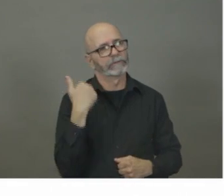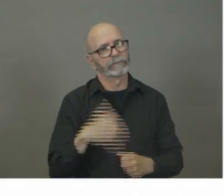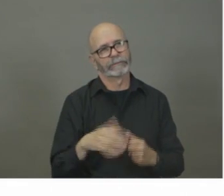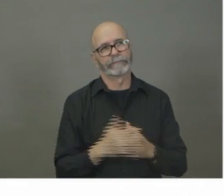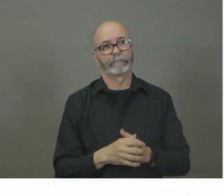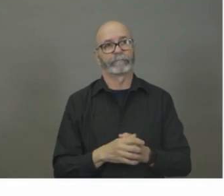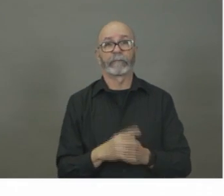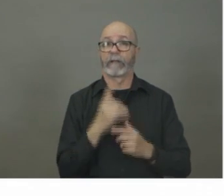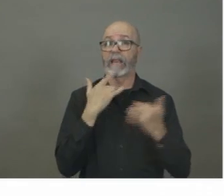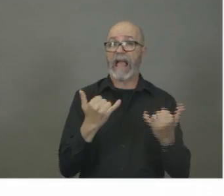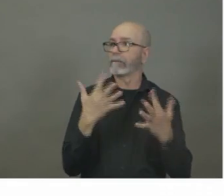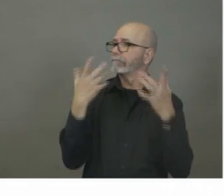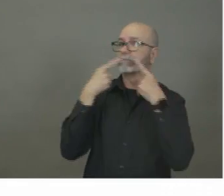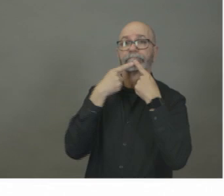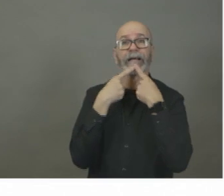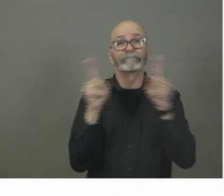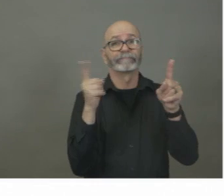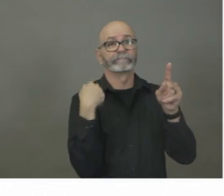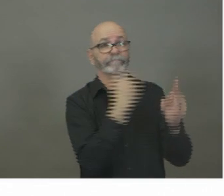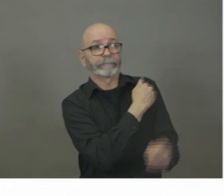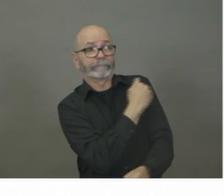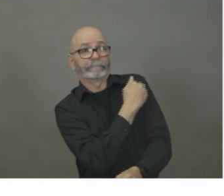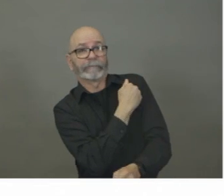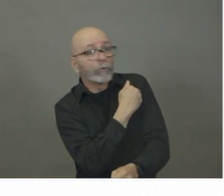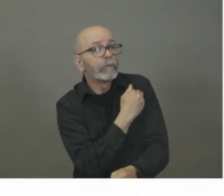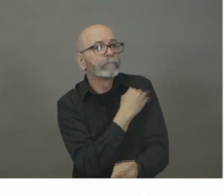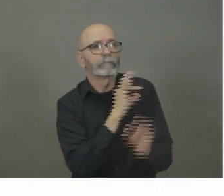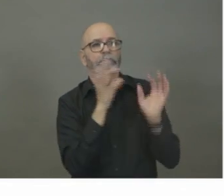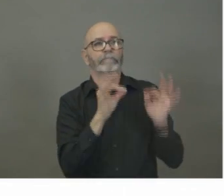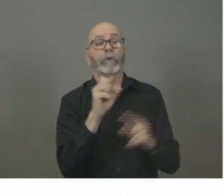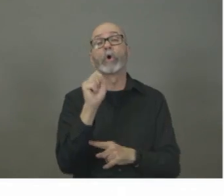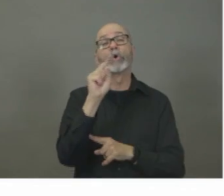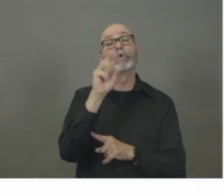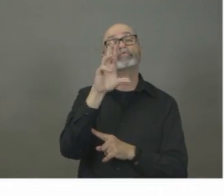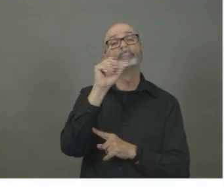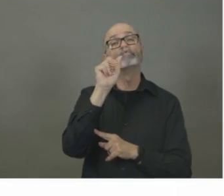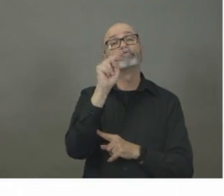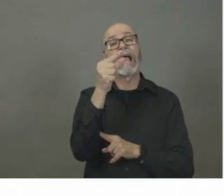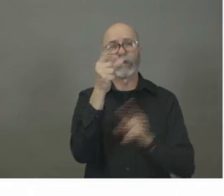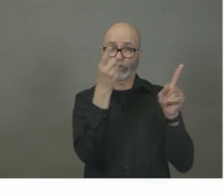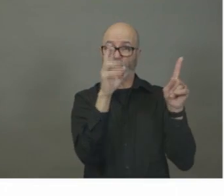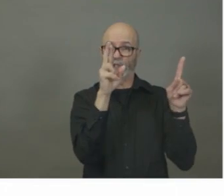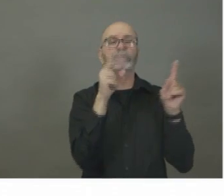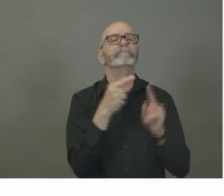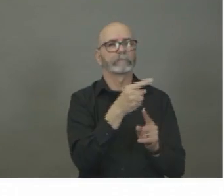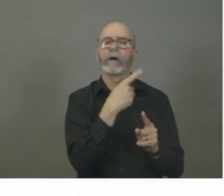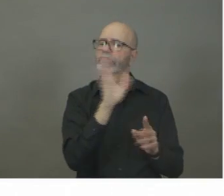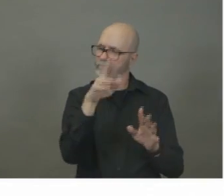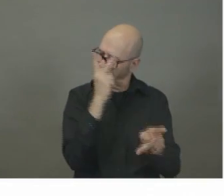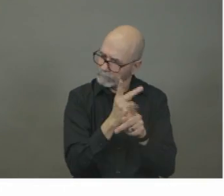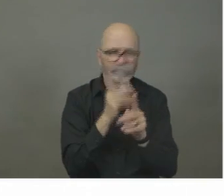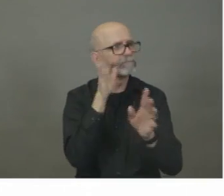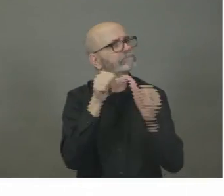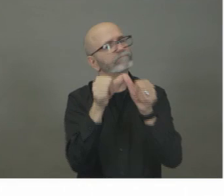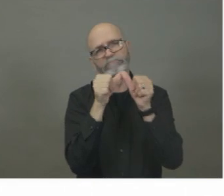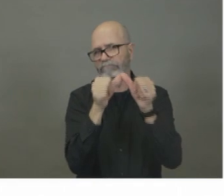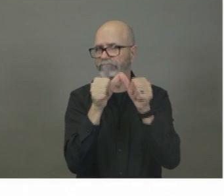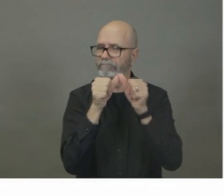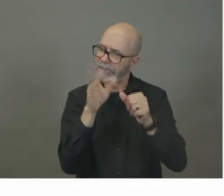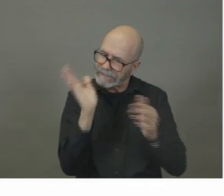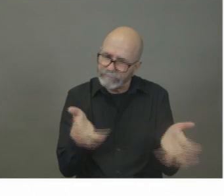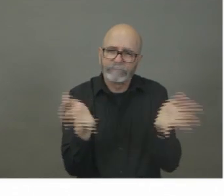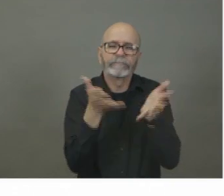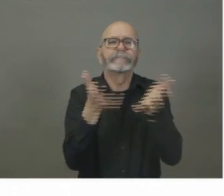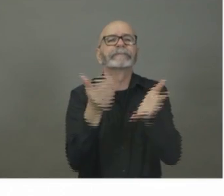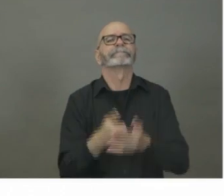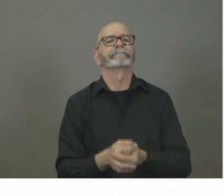and as Dr. Strang highlighted, this work will continue because the situation continues to evolve. Further, I would like